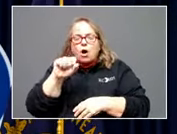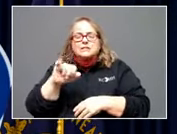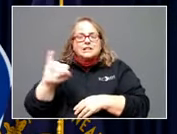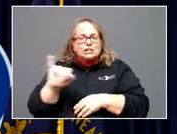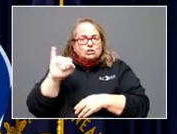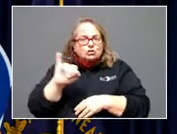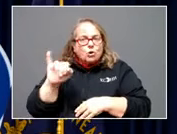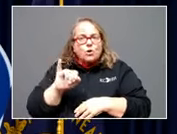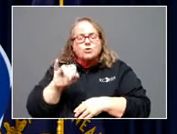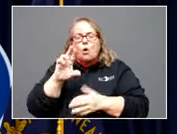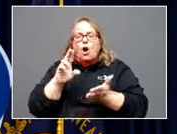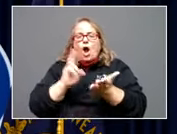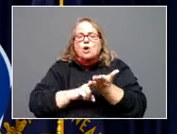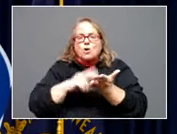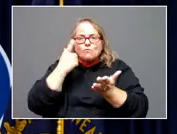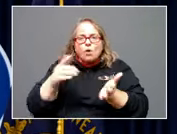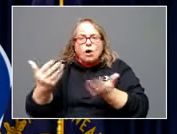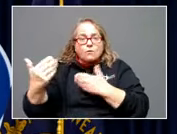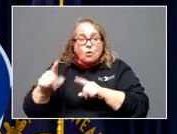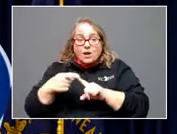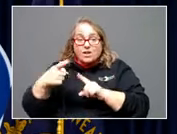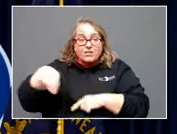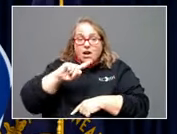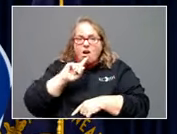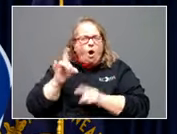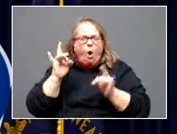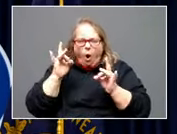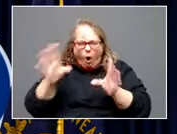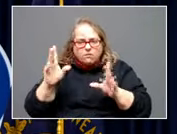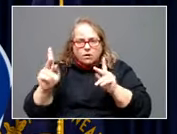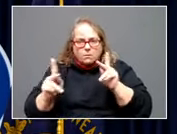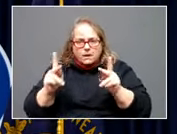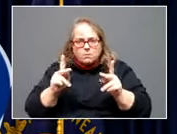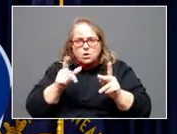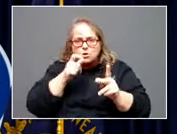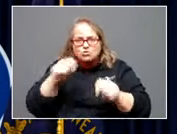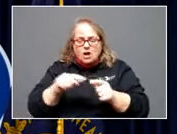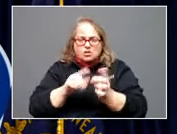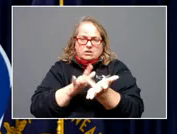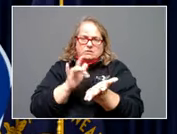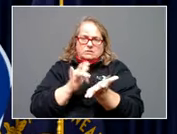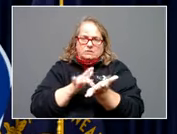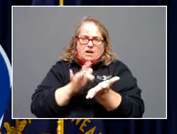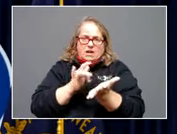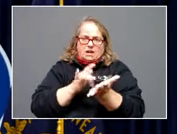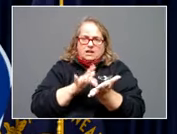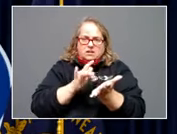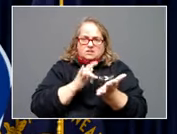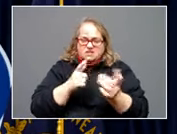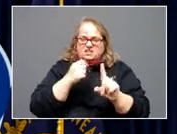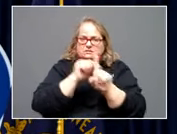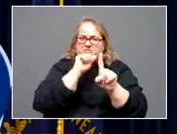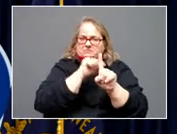or general contractors when all they are are miserable human beings that are trying to take from people who don't